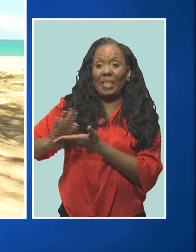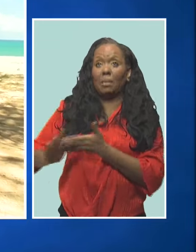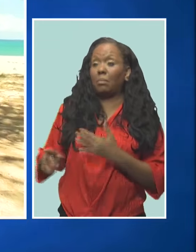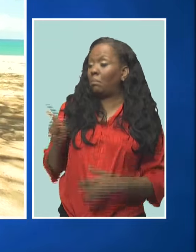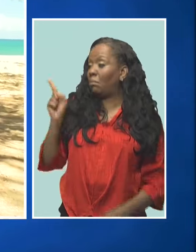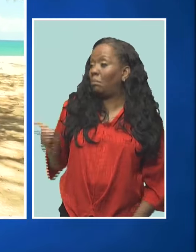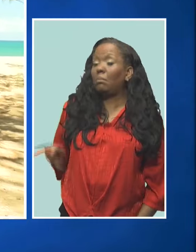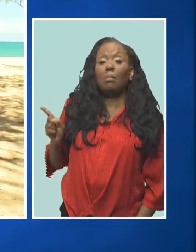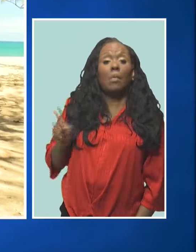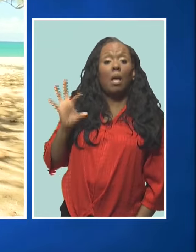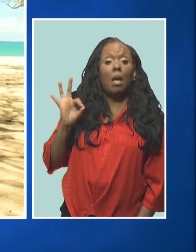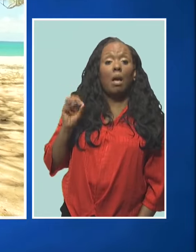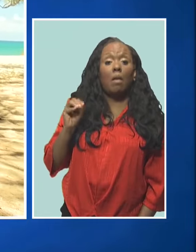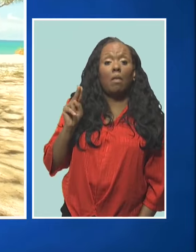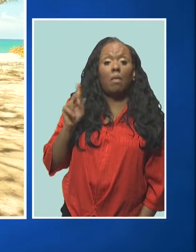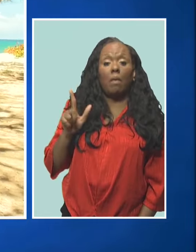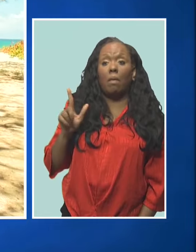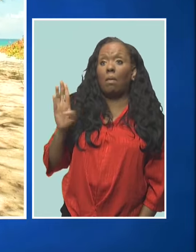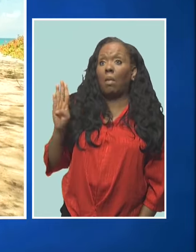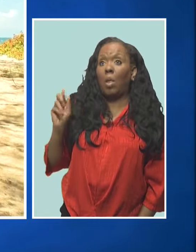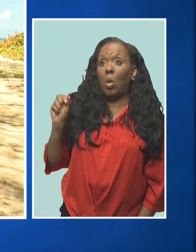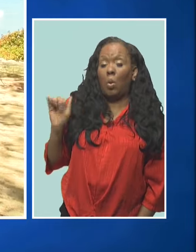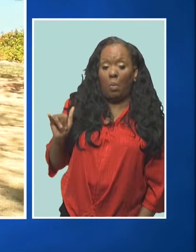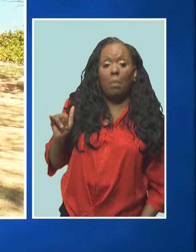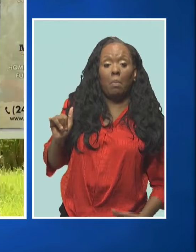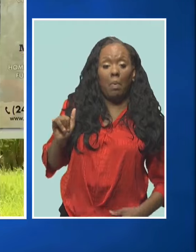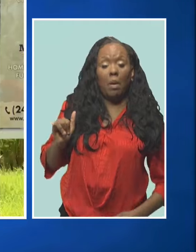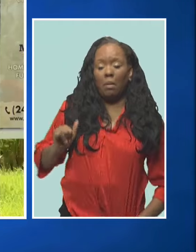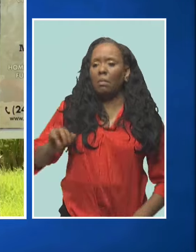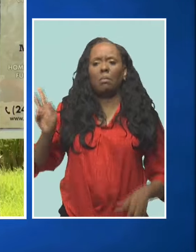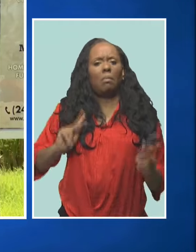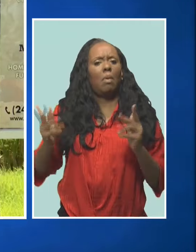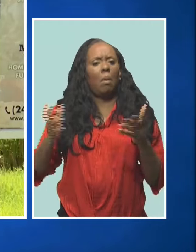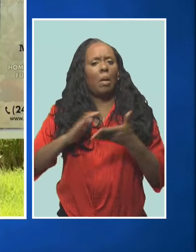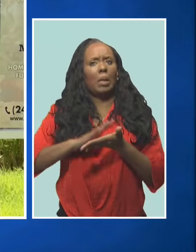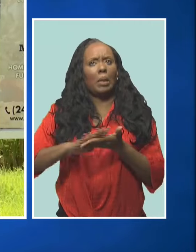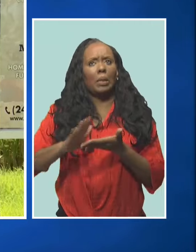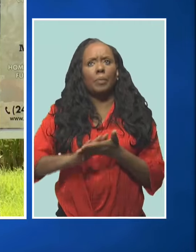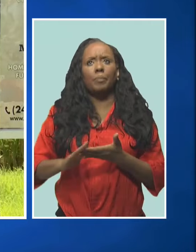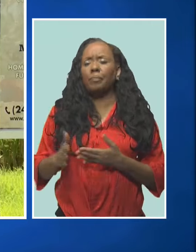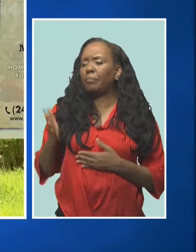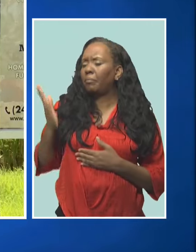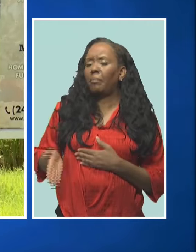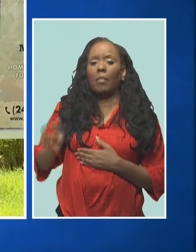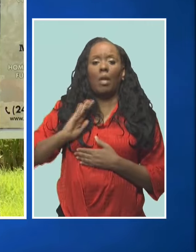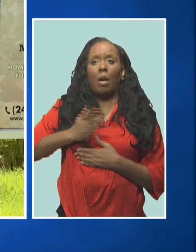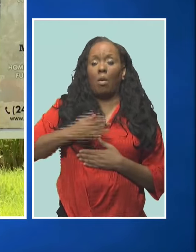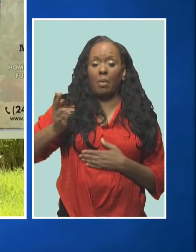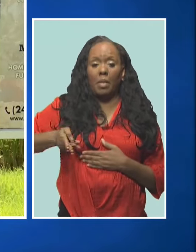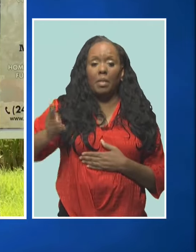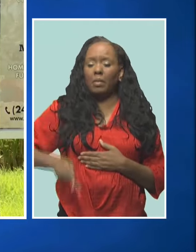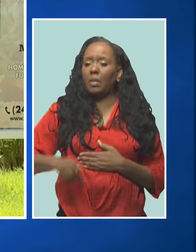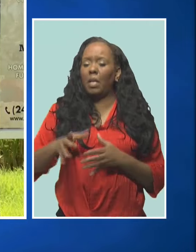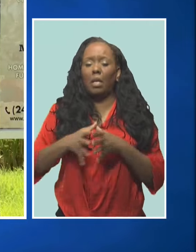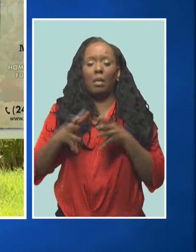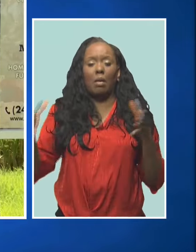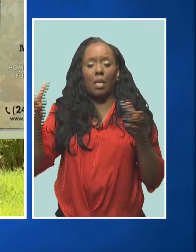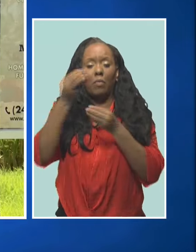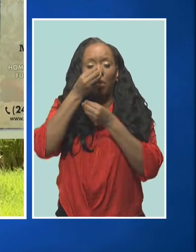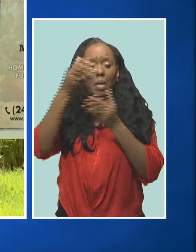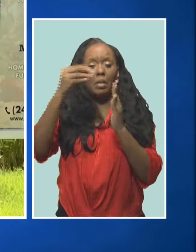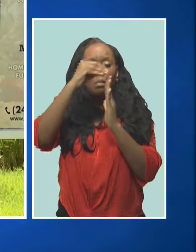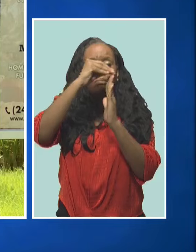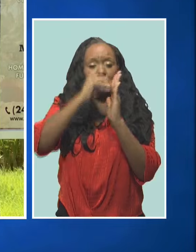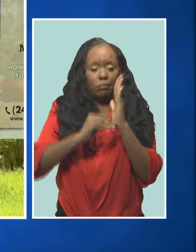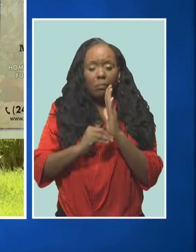Beach has been adopted by the St. Philip's South Branch. The history of Foul Bay Beach is well documented. And I think it is our responsibility